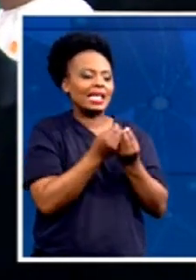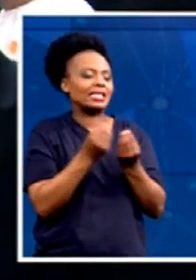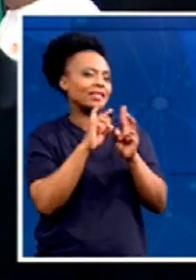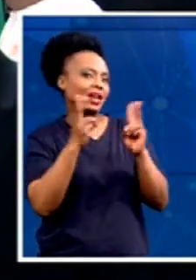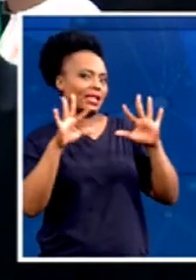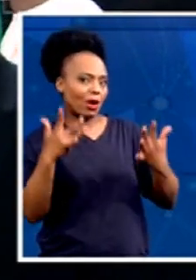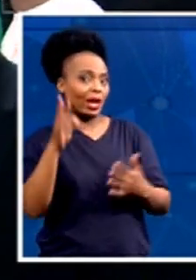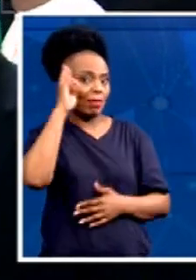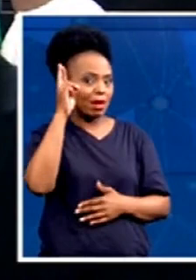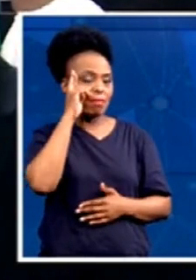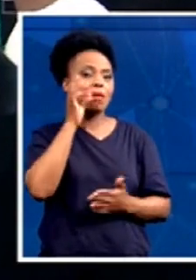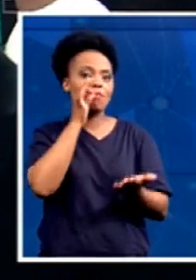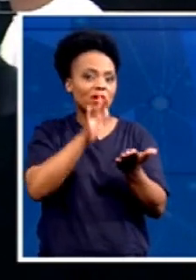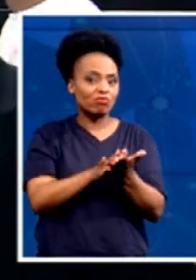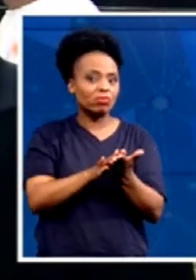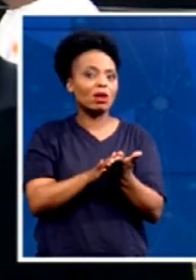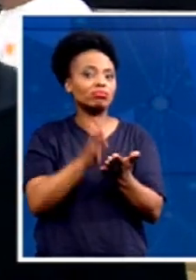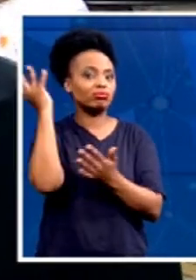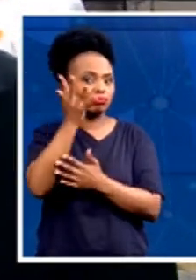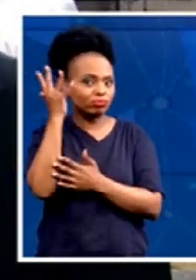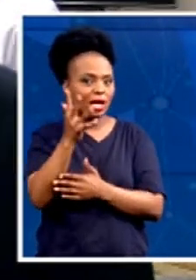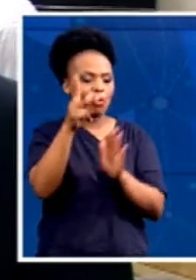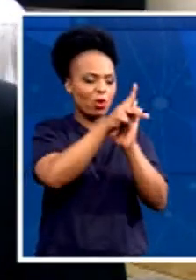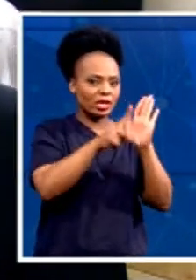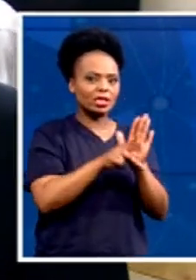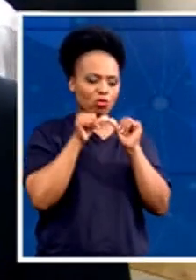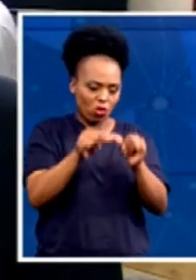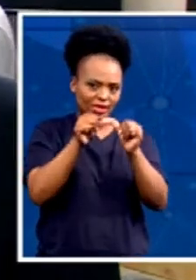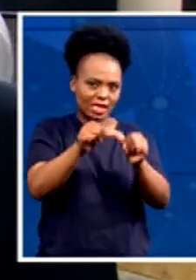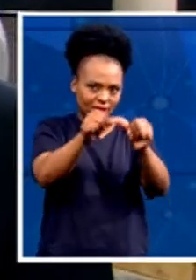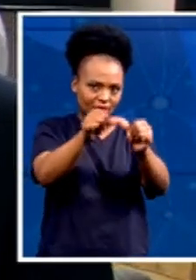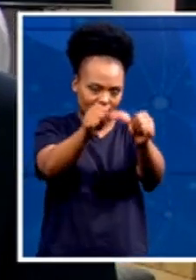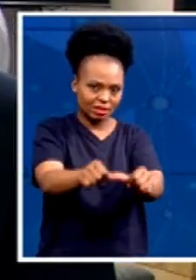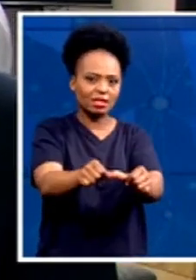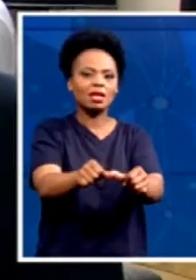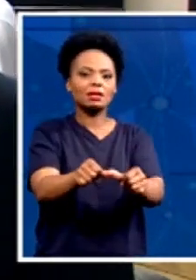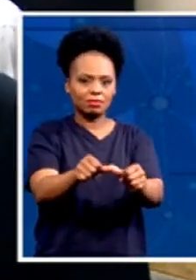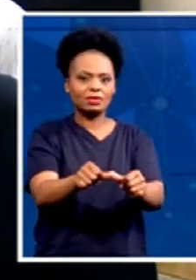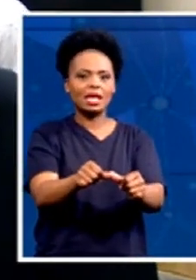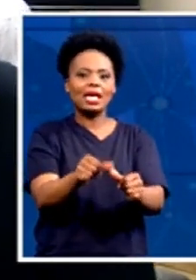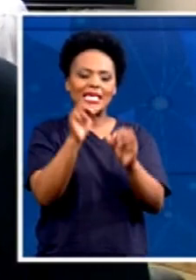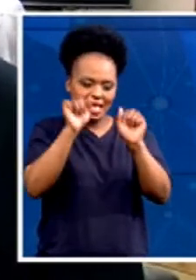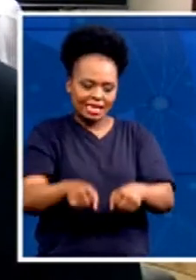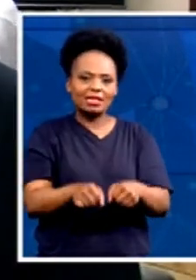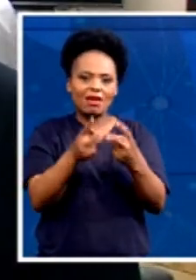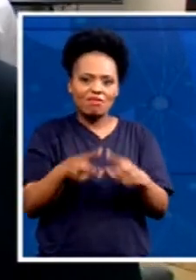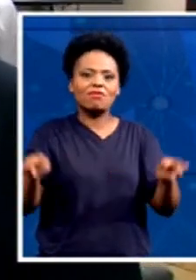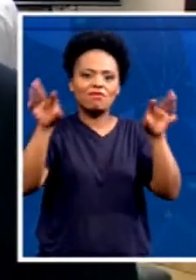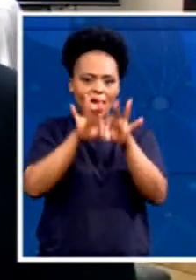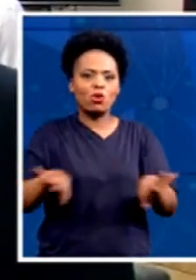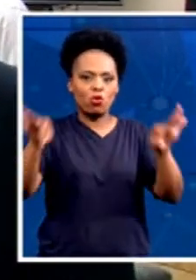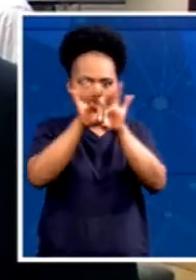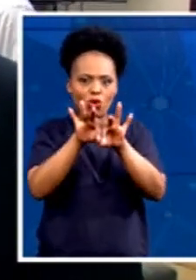are constant. We have certain values which we drive. Therefore, you will get quite a lot of similarities in our